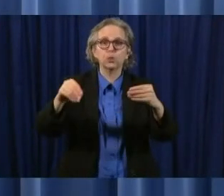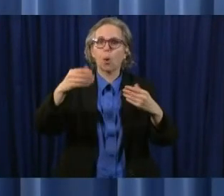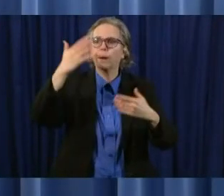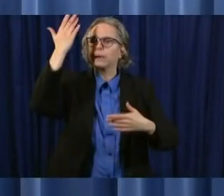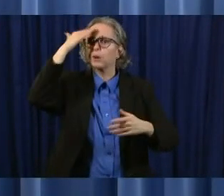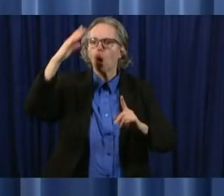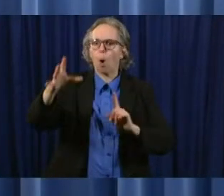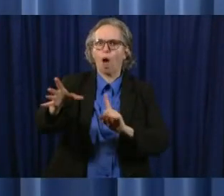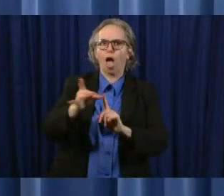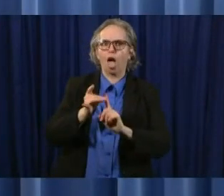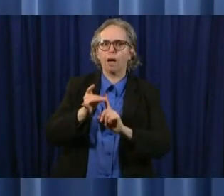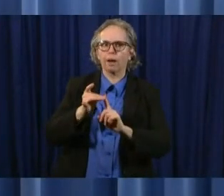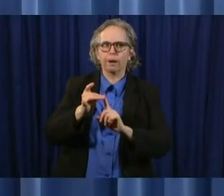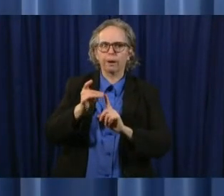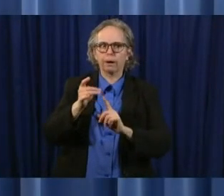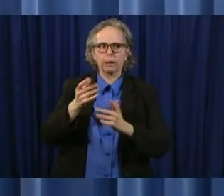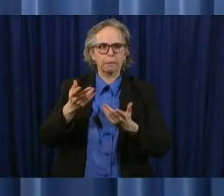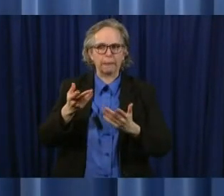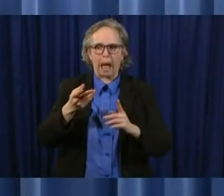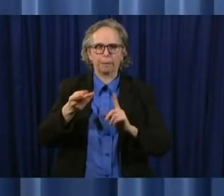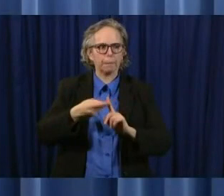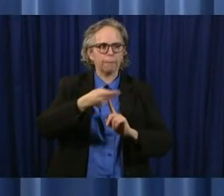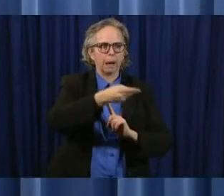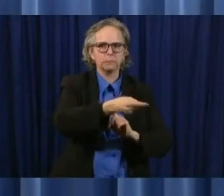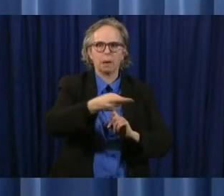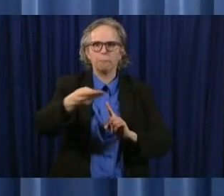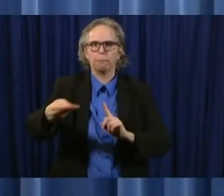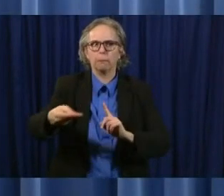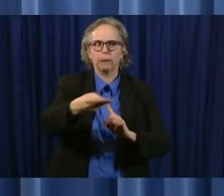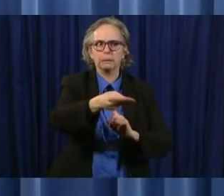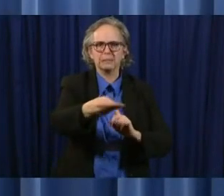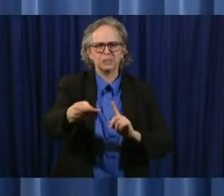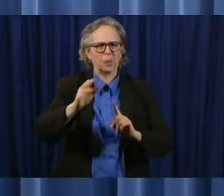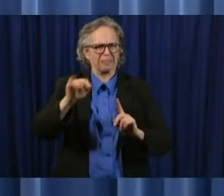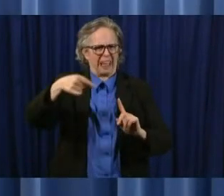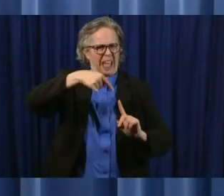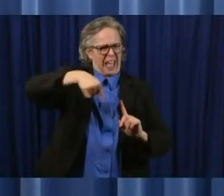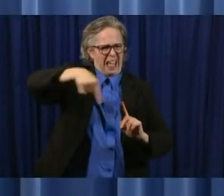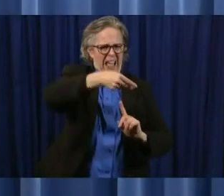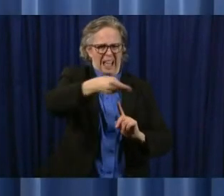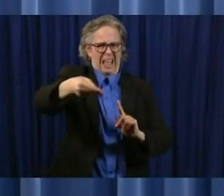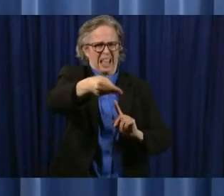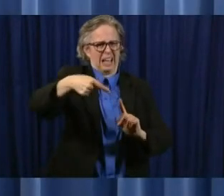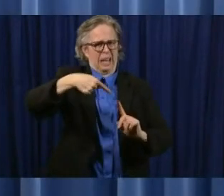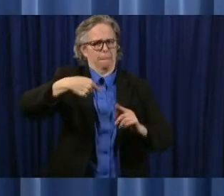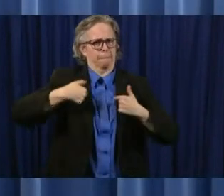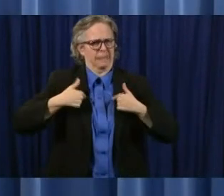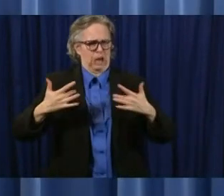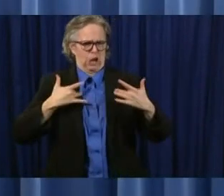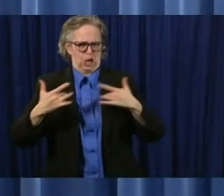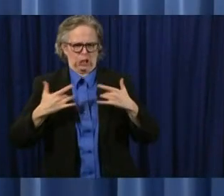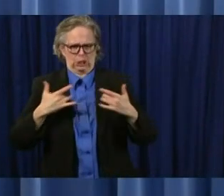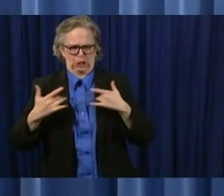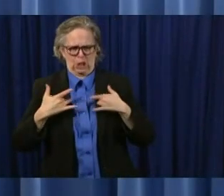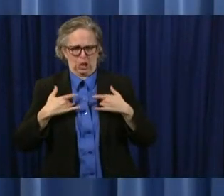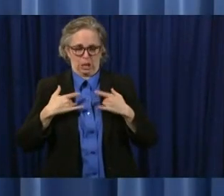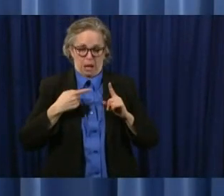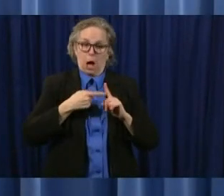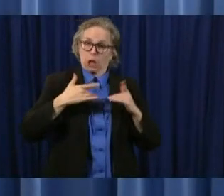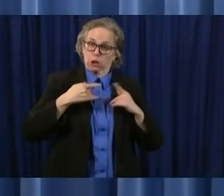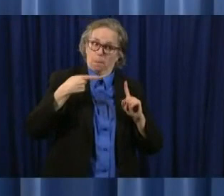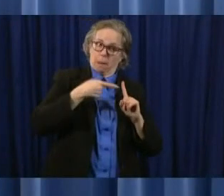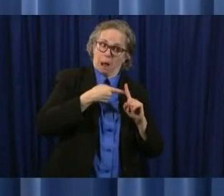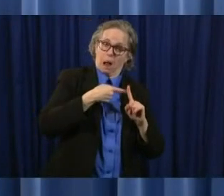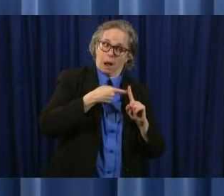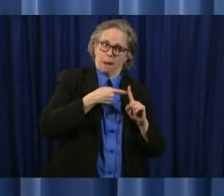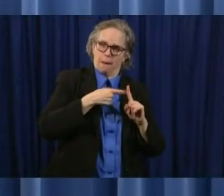any way and and again we worry about that person of course but we worry about the people who are working in the